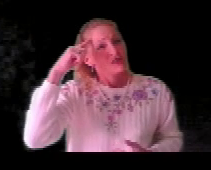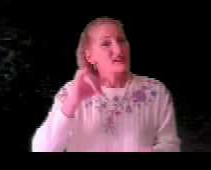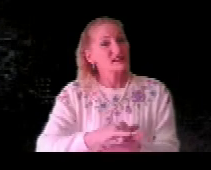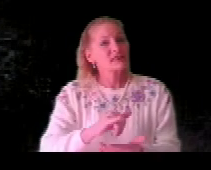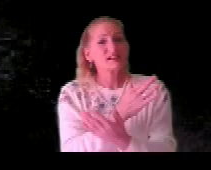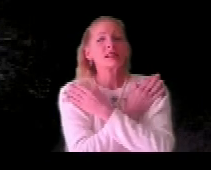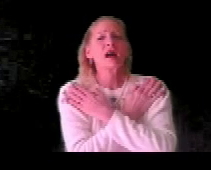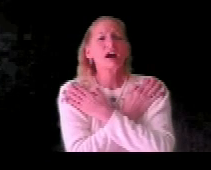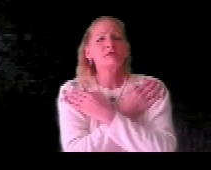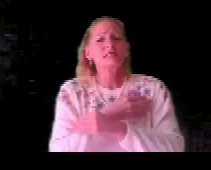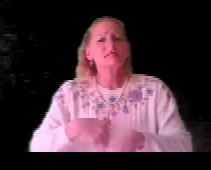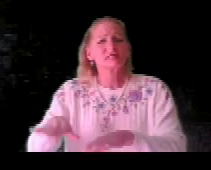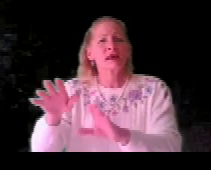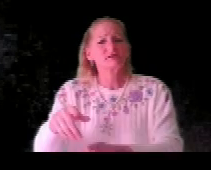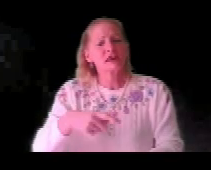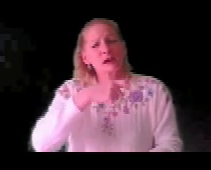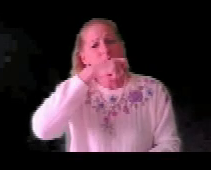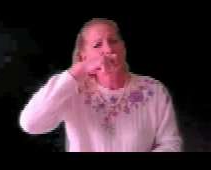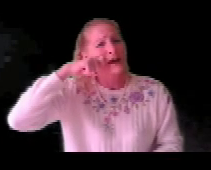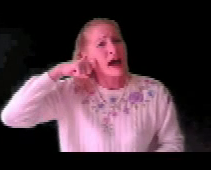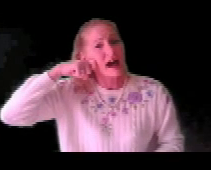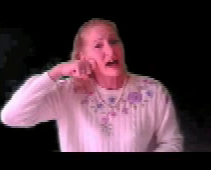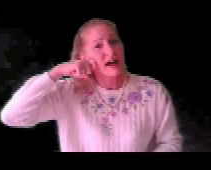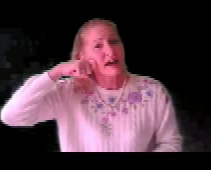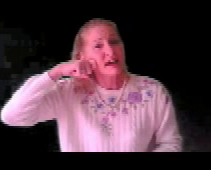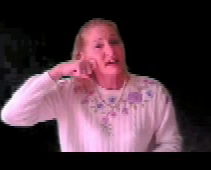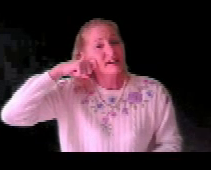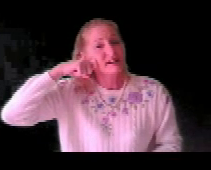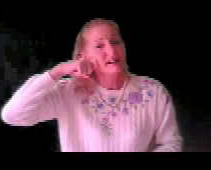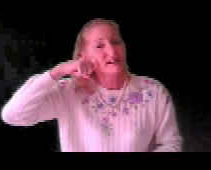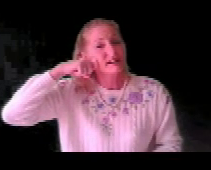Thinking that life is best than I